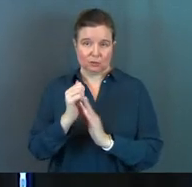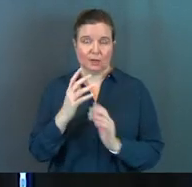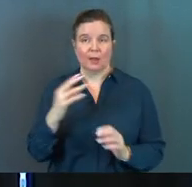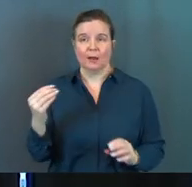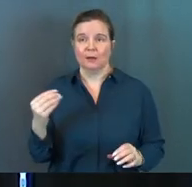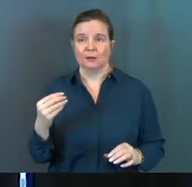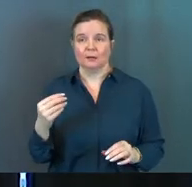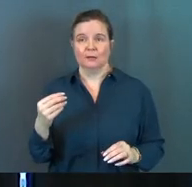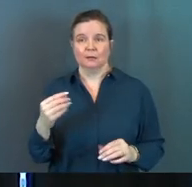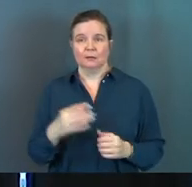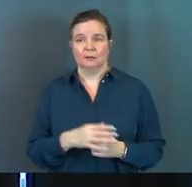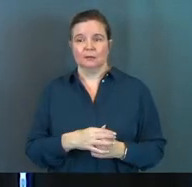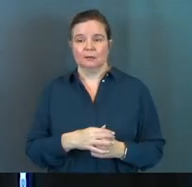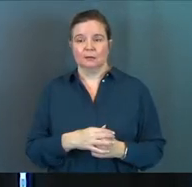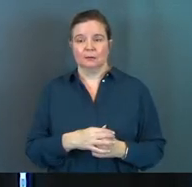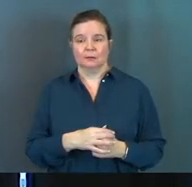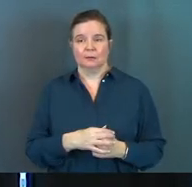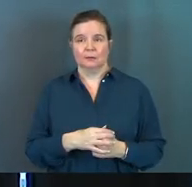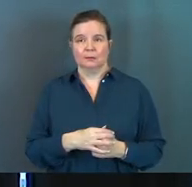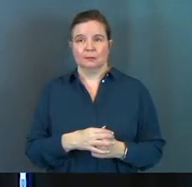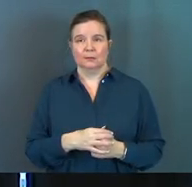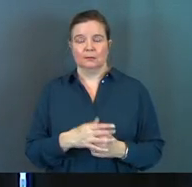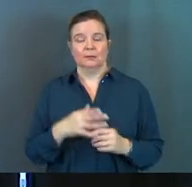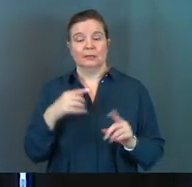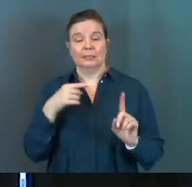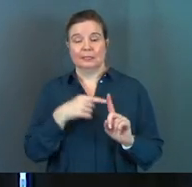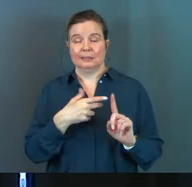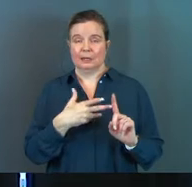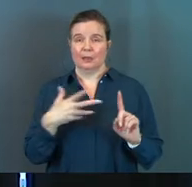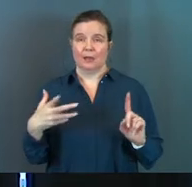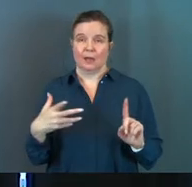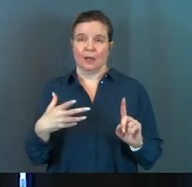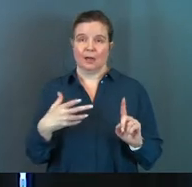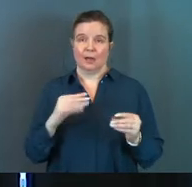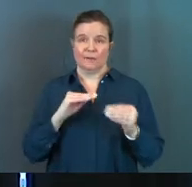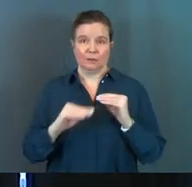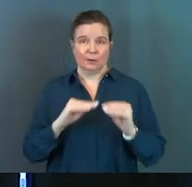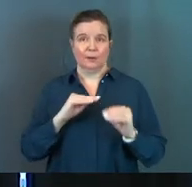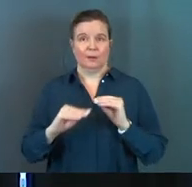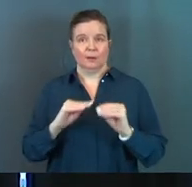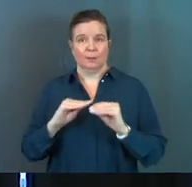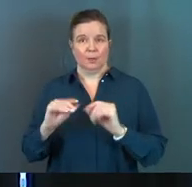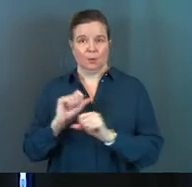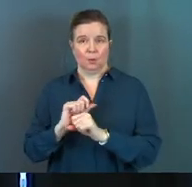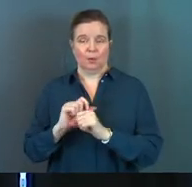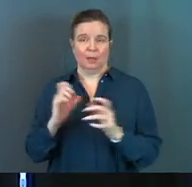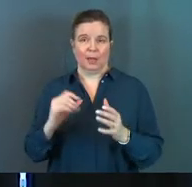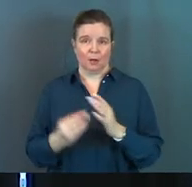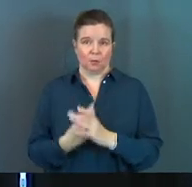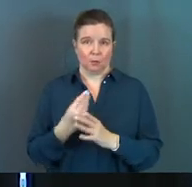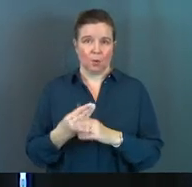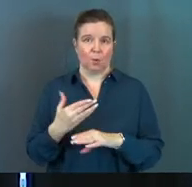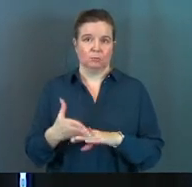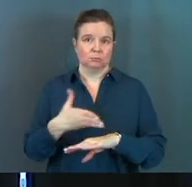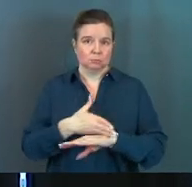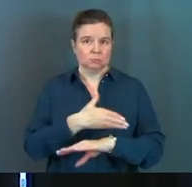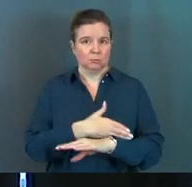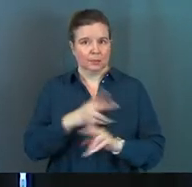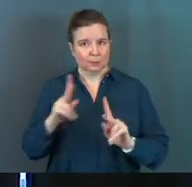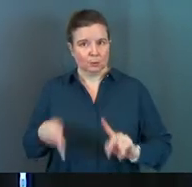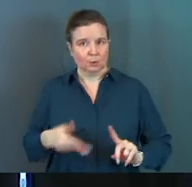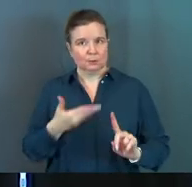he did a whole lot of repair work and a lot of growth as an individual.